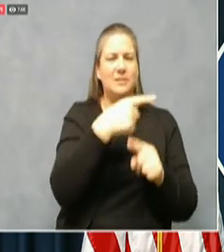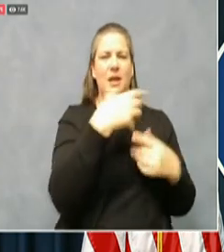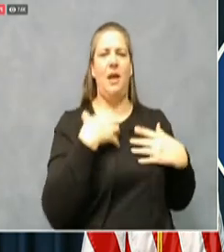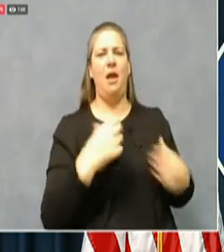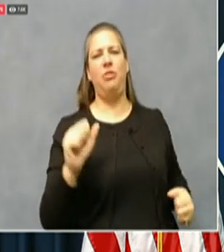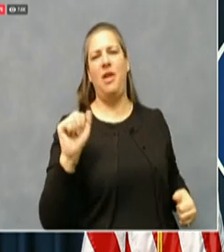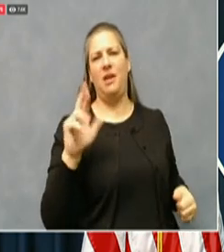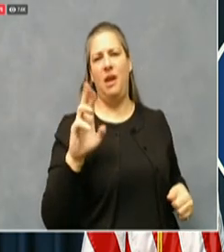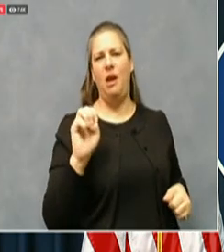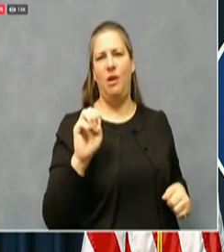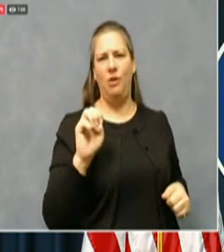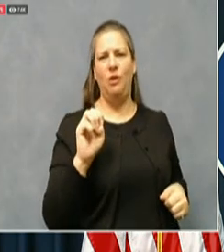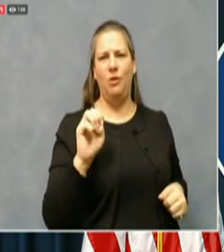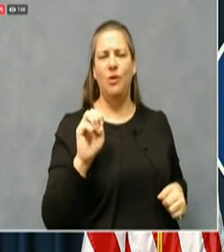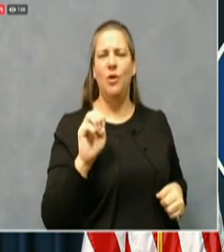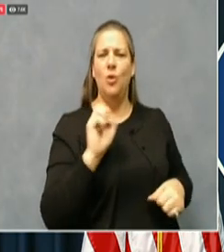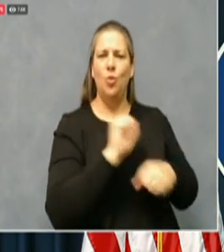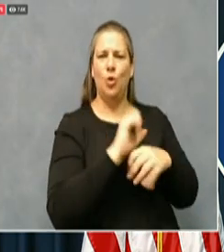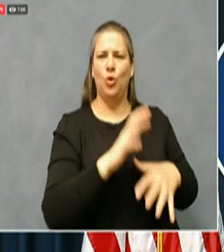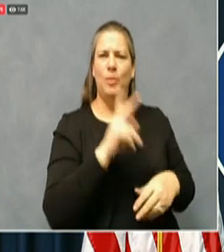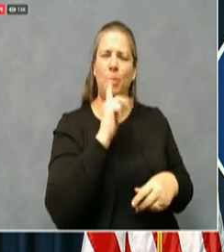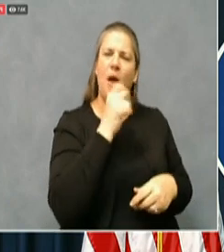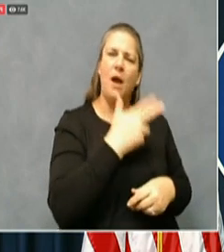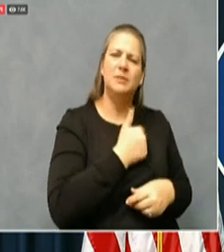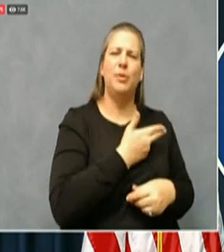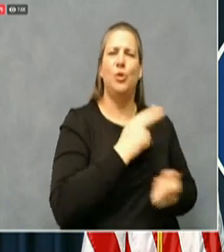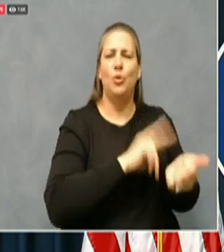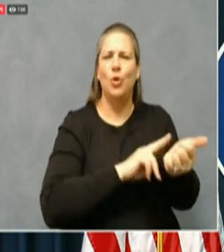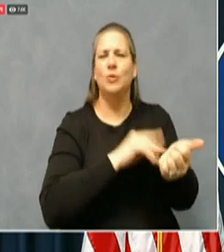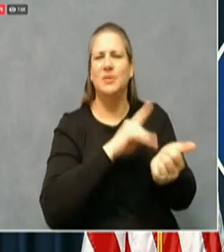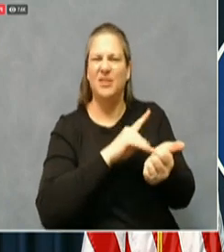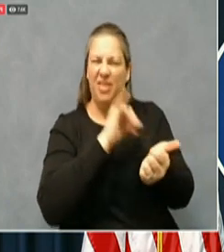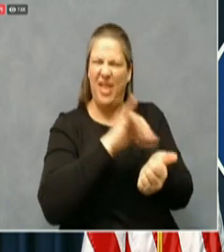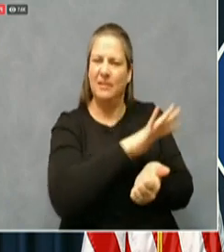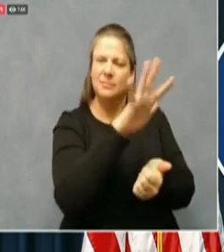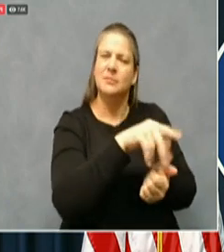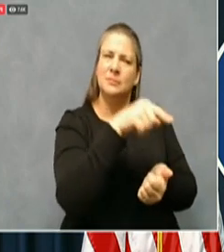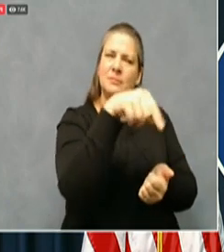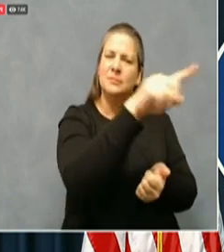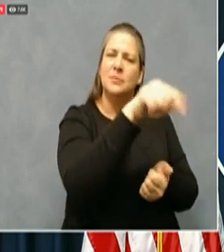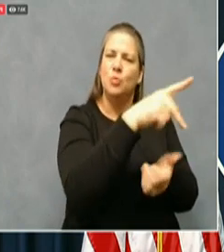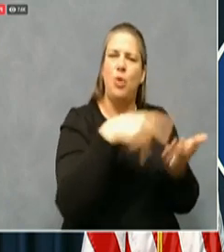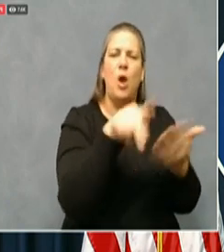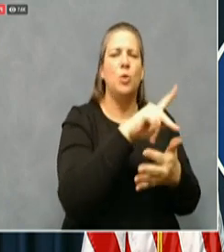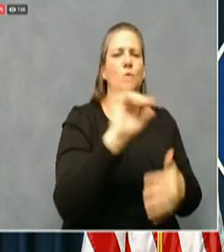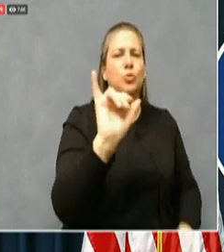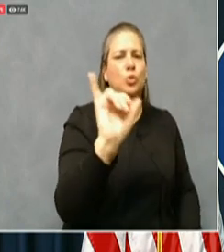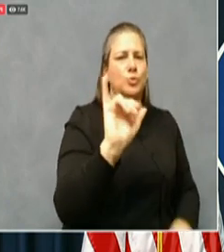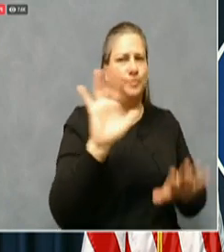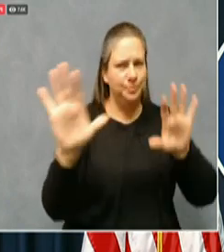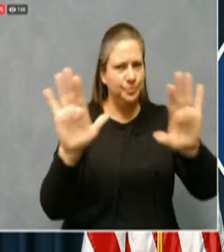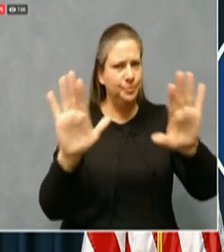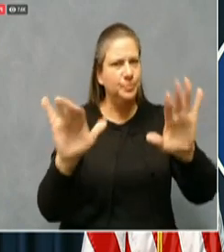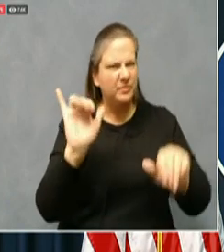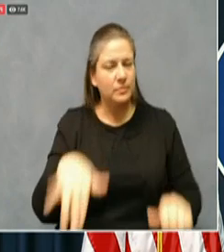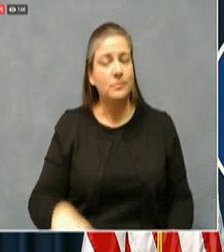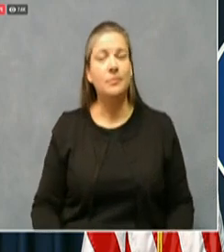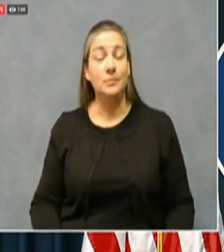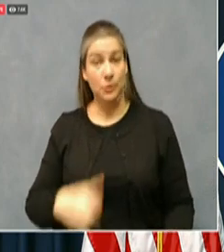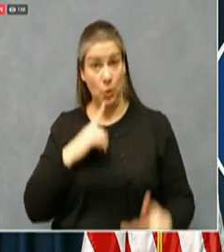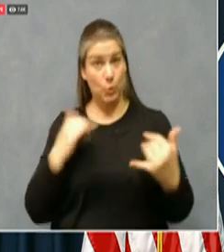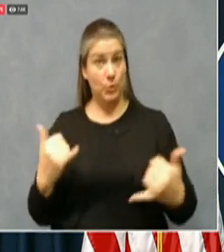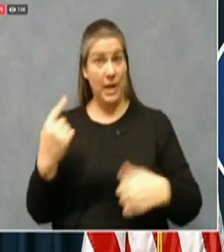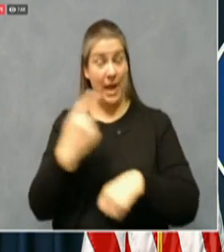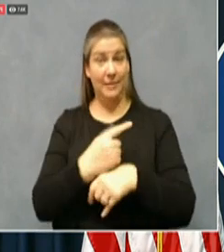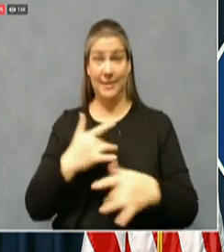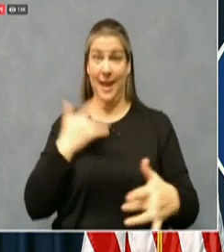there caring for covid patients right now. But really a truly exciting day that we've we've now have this plan down